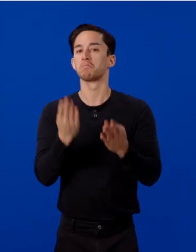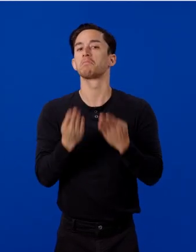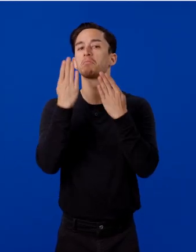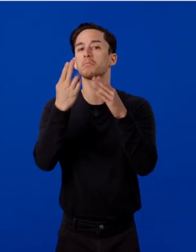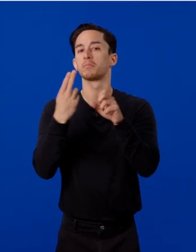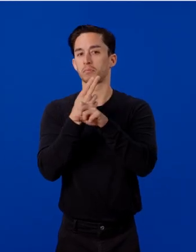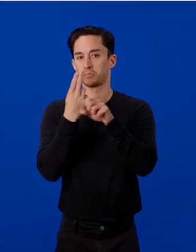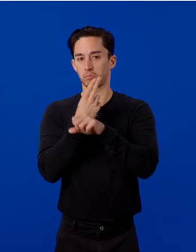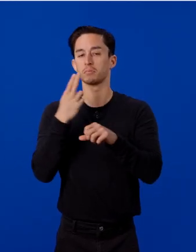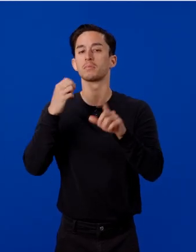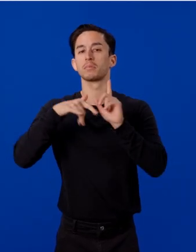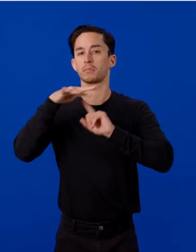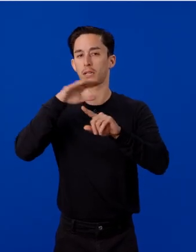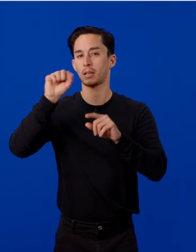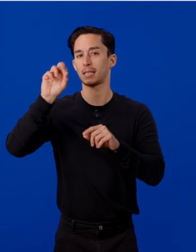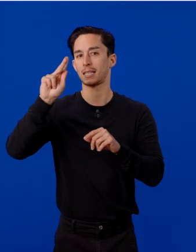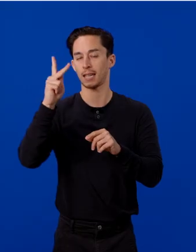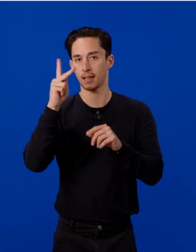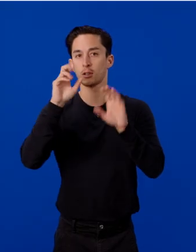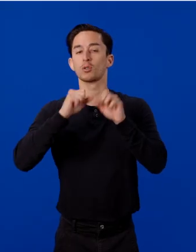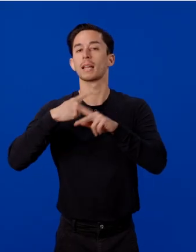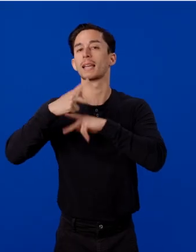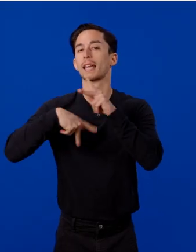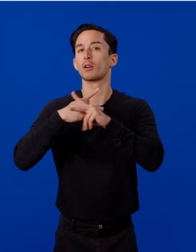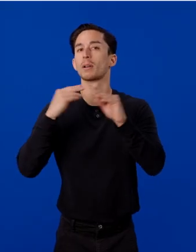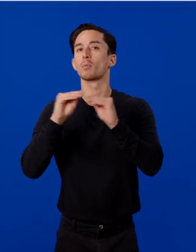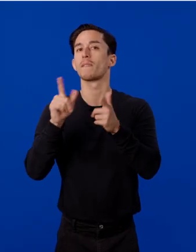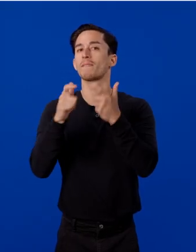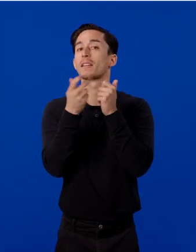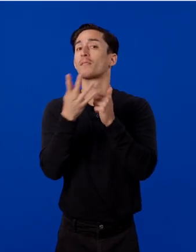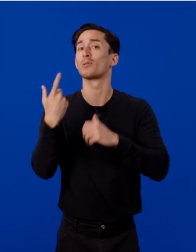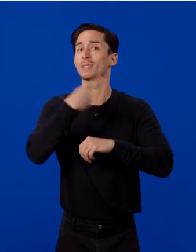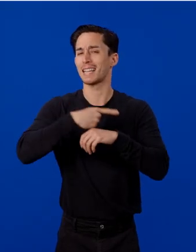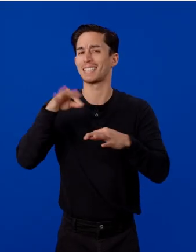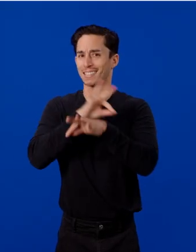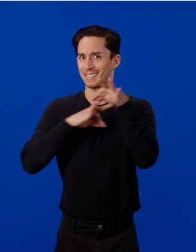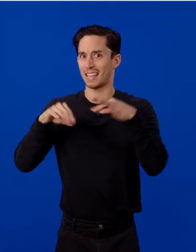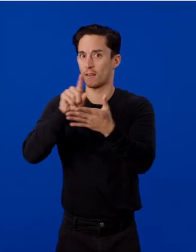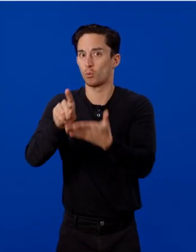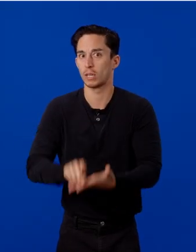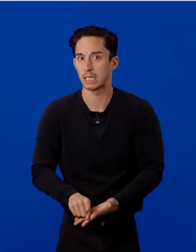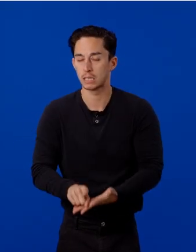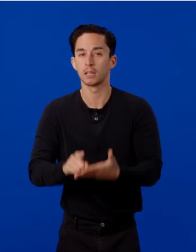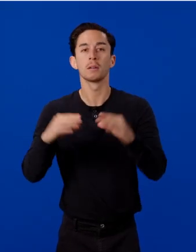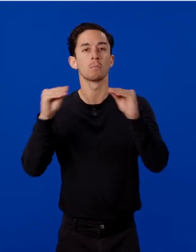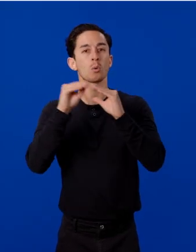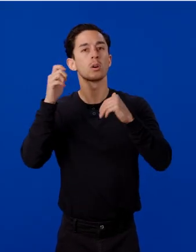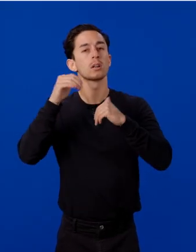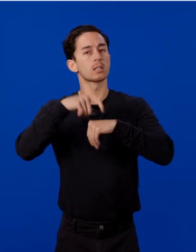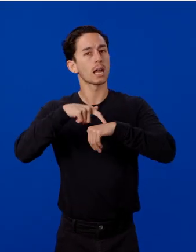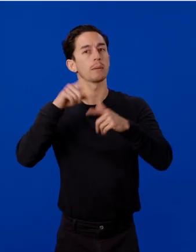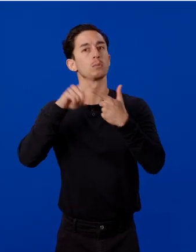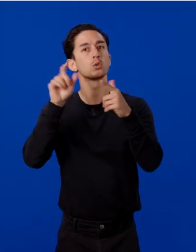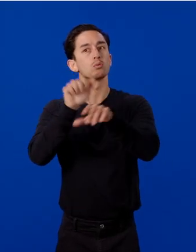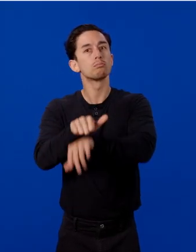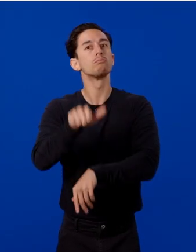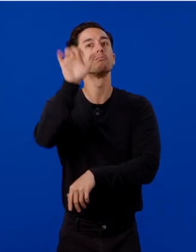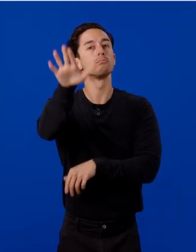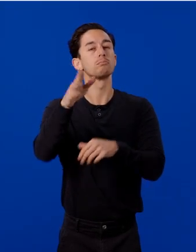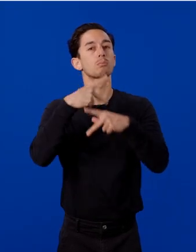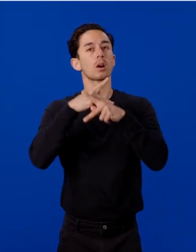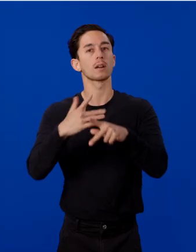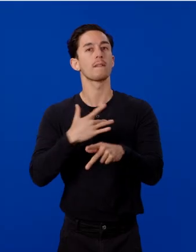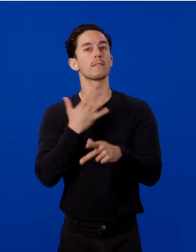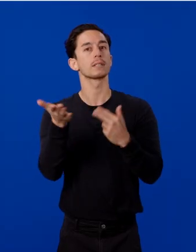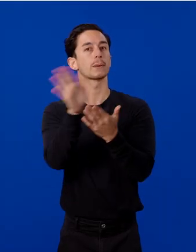You'll be able to iterate faster, in days instead of weeks, giving you more time to ship a product that feels as polished as your favorite mobile